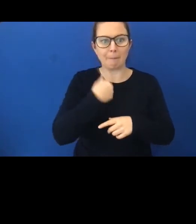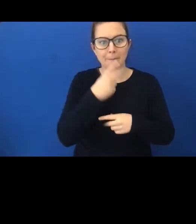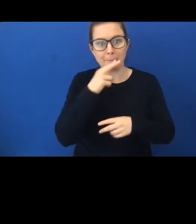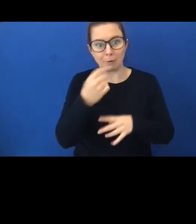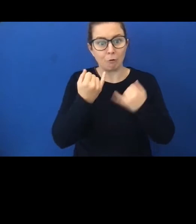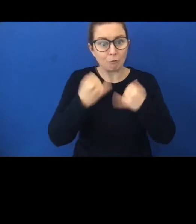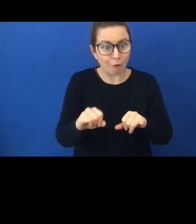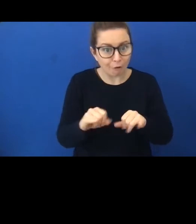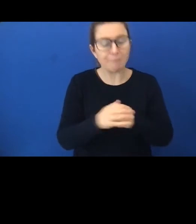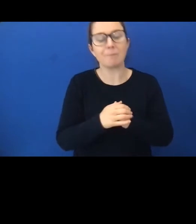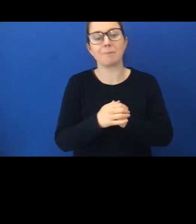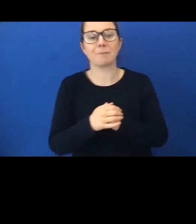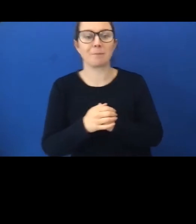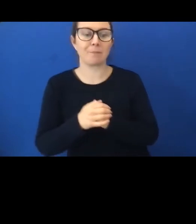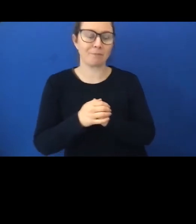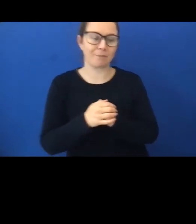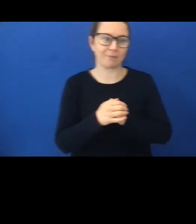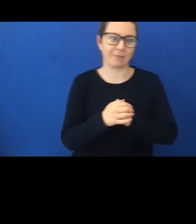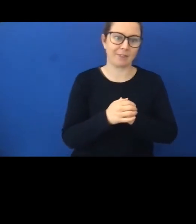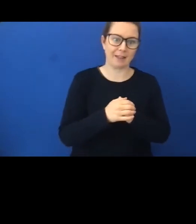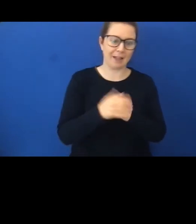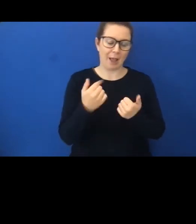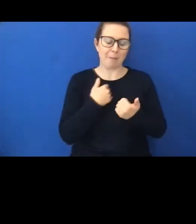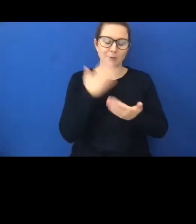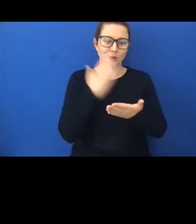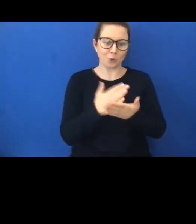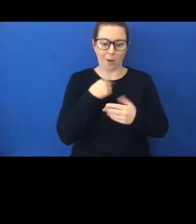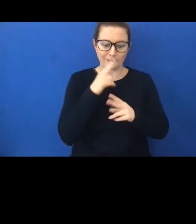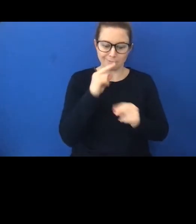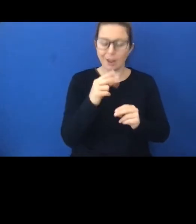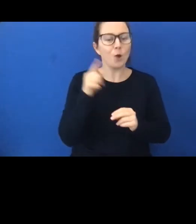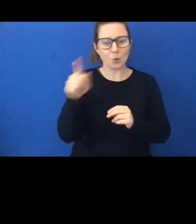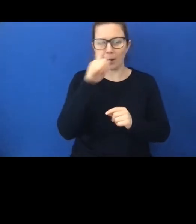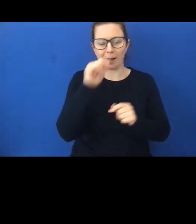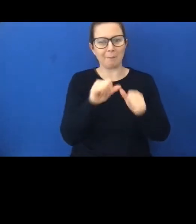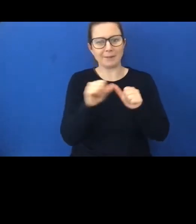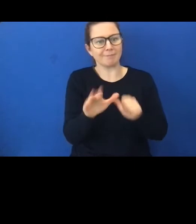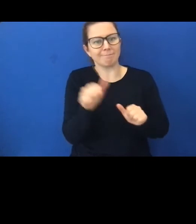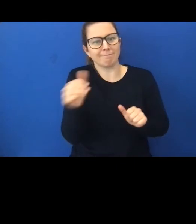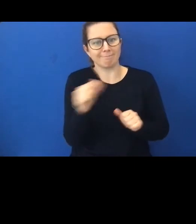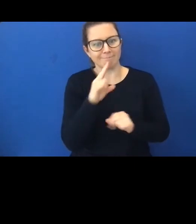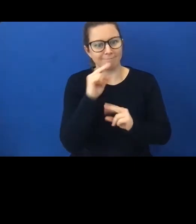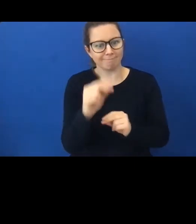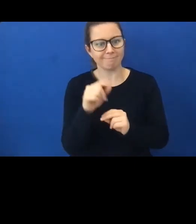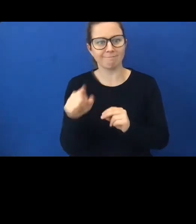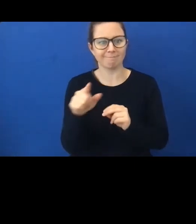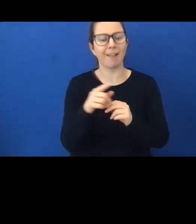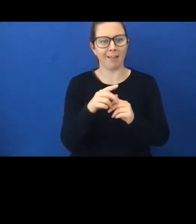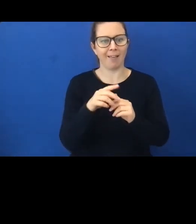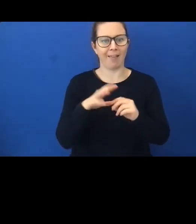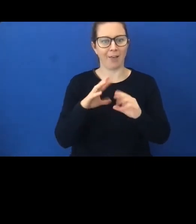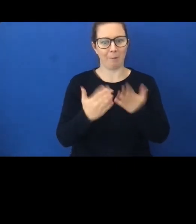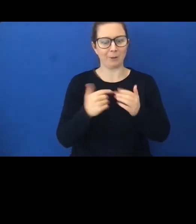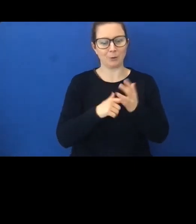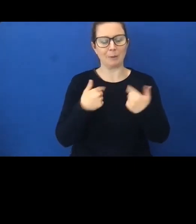Justice Williams, because I have no doubt you could do a much better job at pronouncing those iwi than I just did